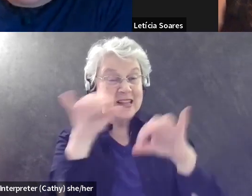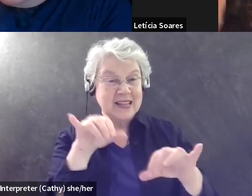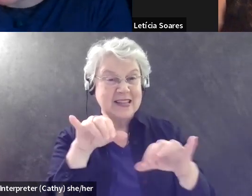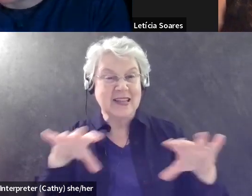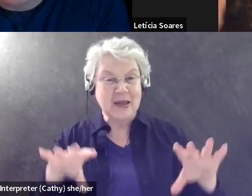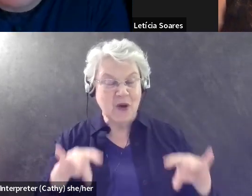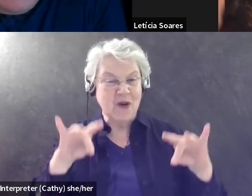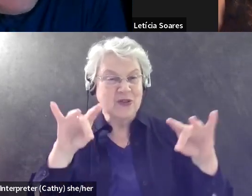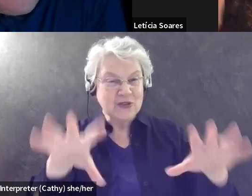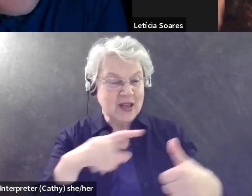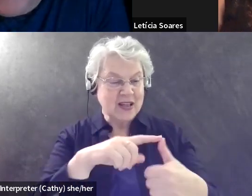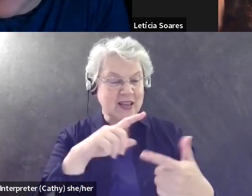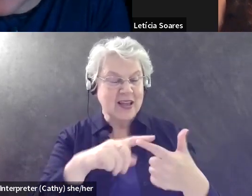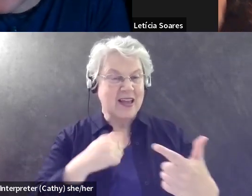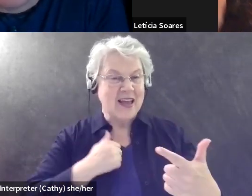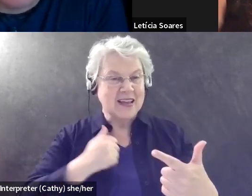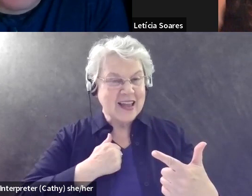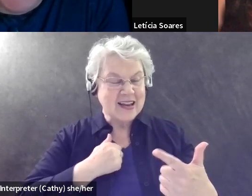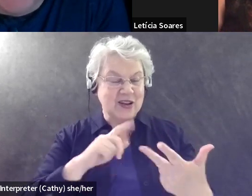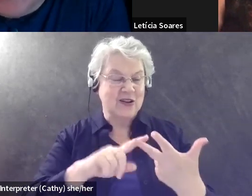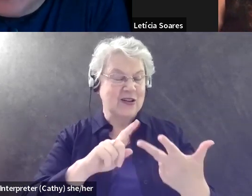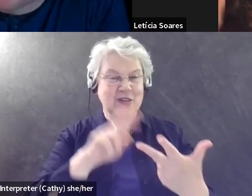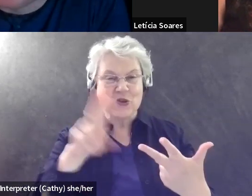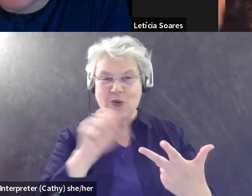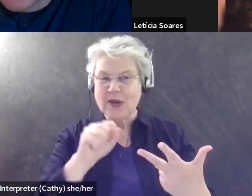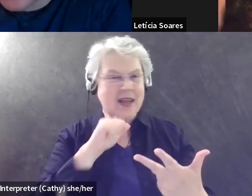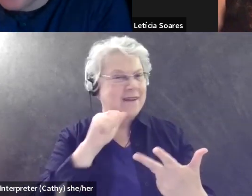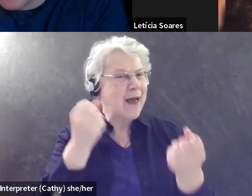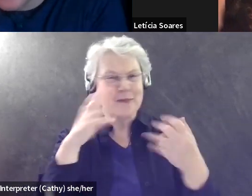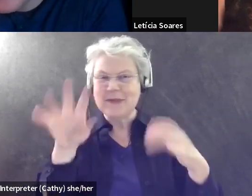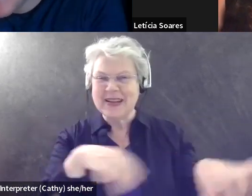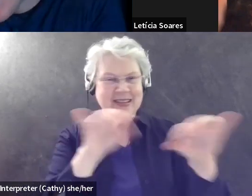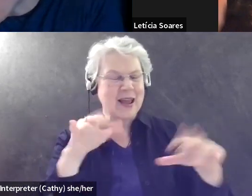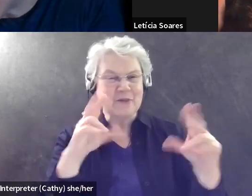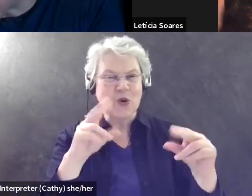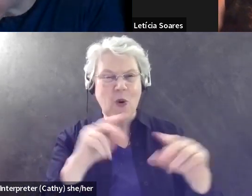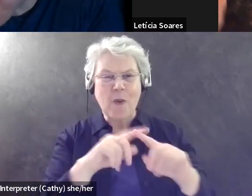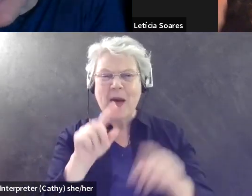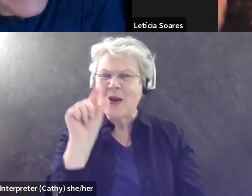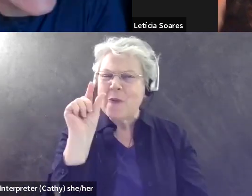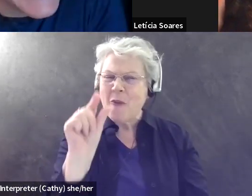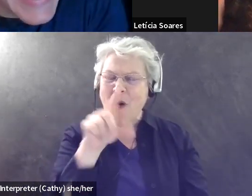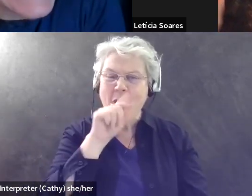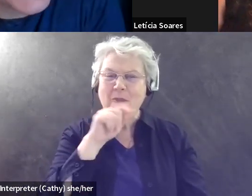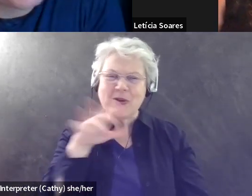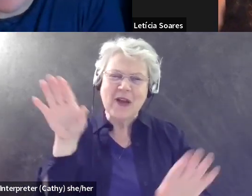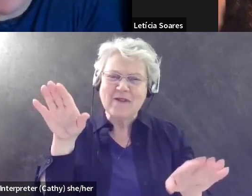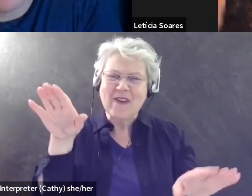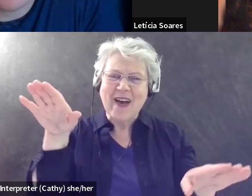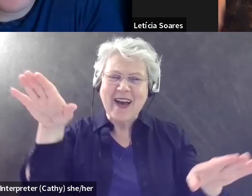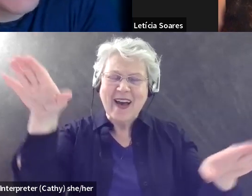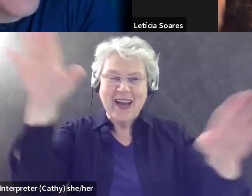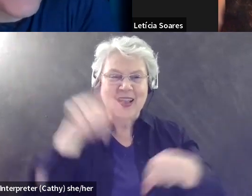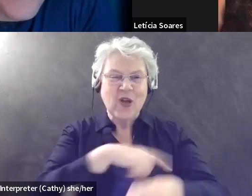every now and then. So these little birds fly a really long way. I know. And so